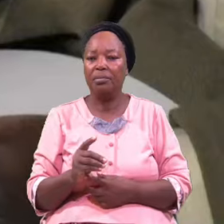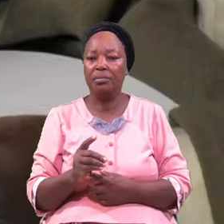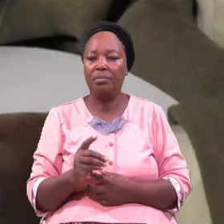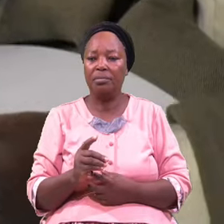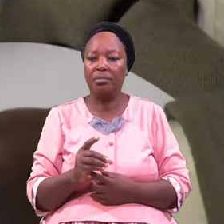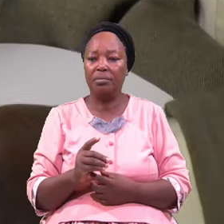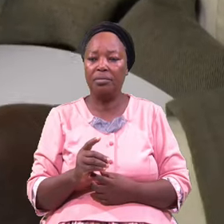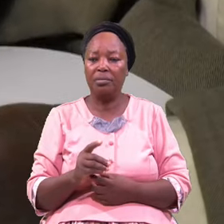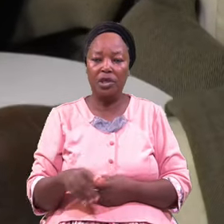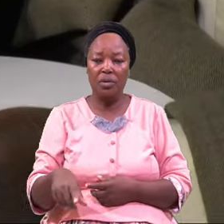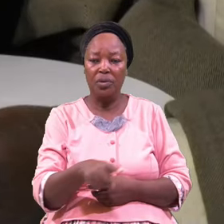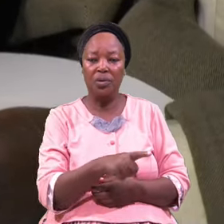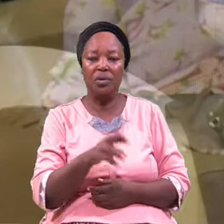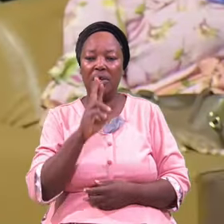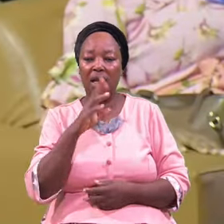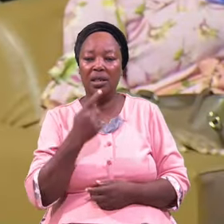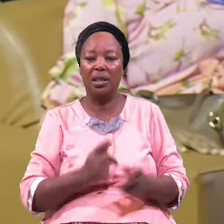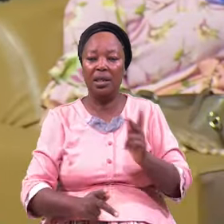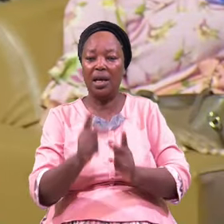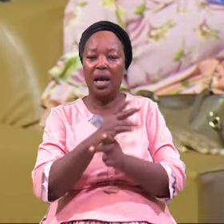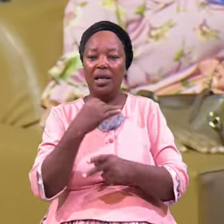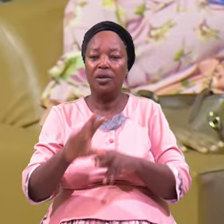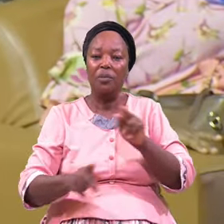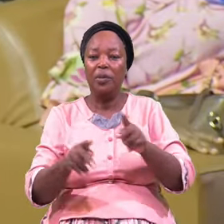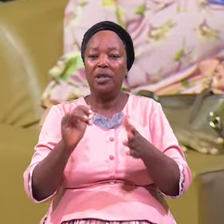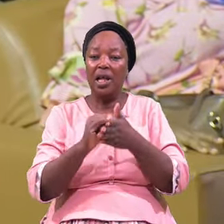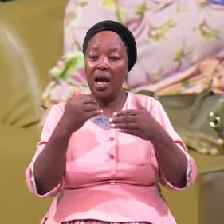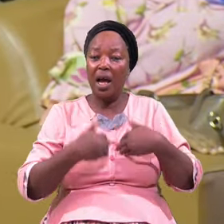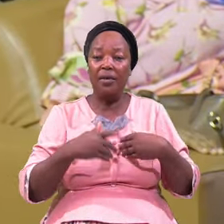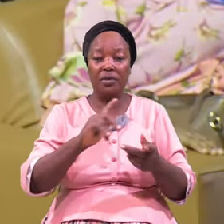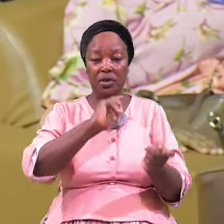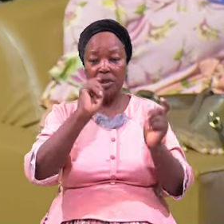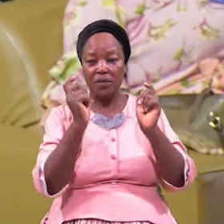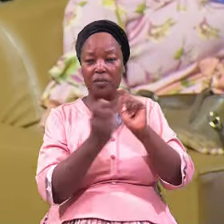Those Are the Kinds Of people That have Transformation